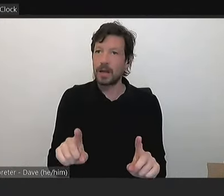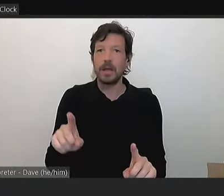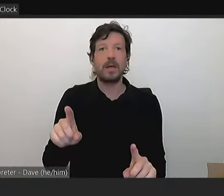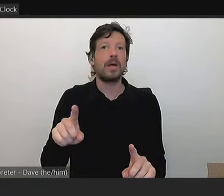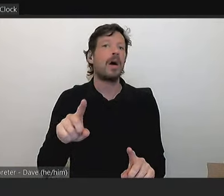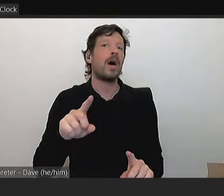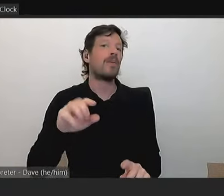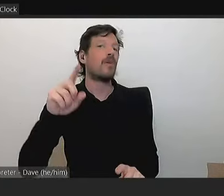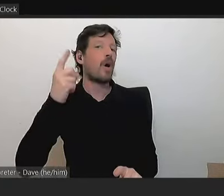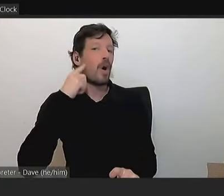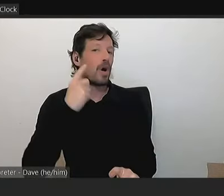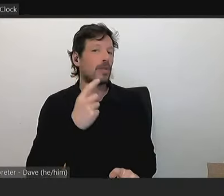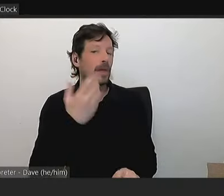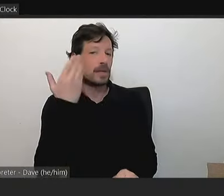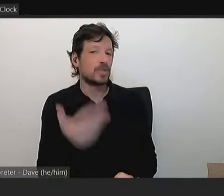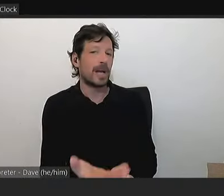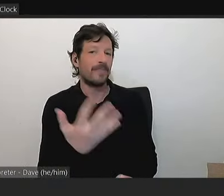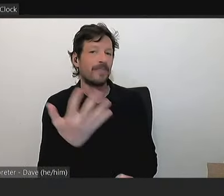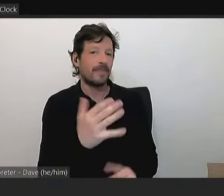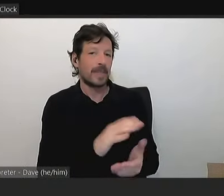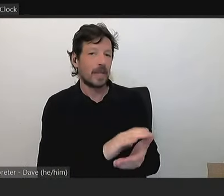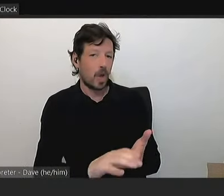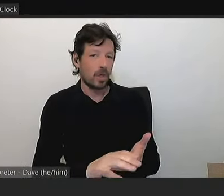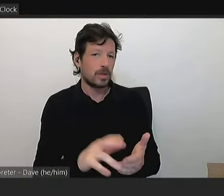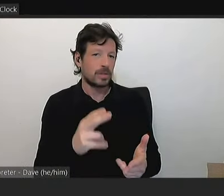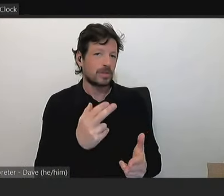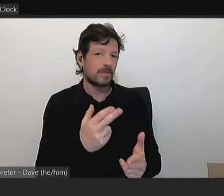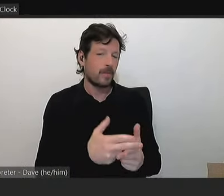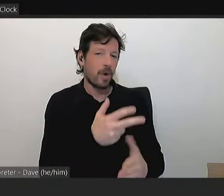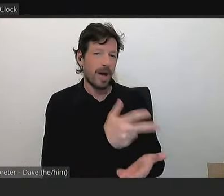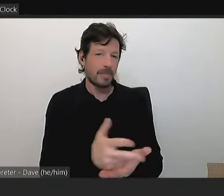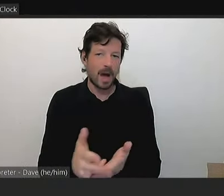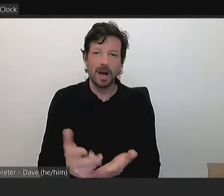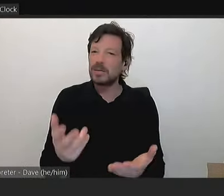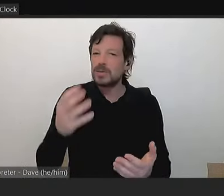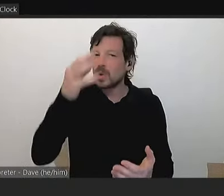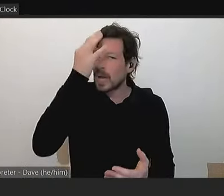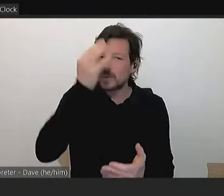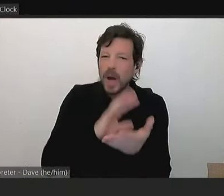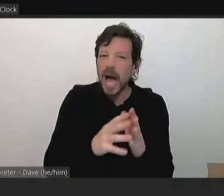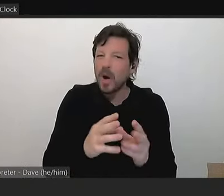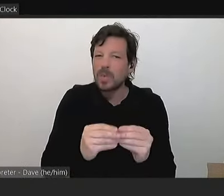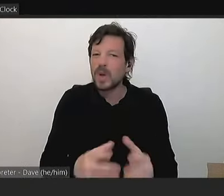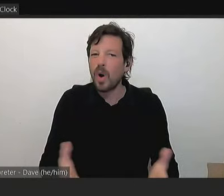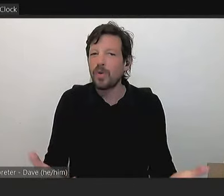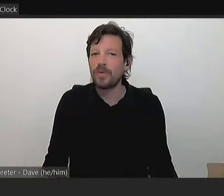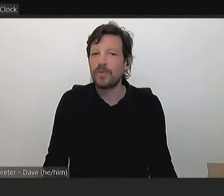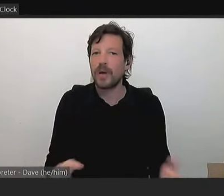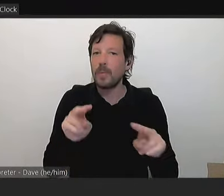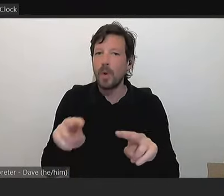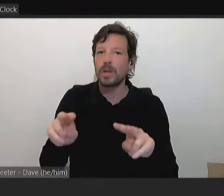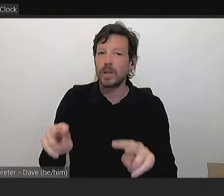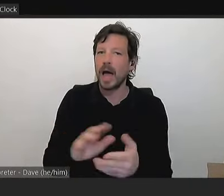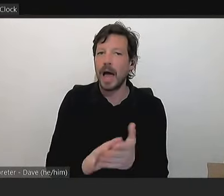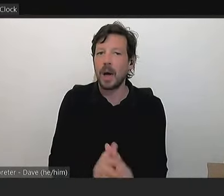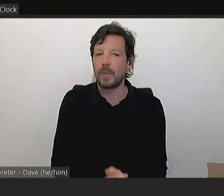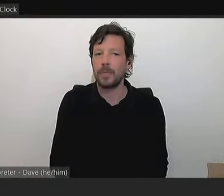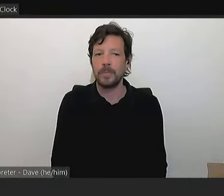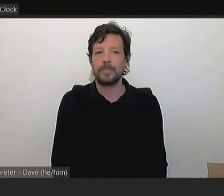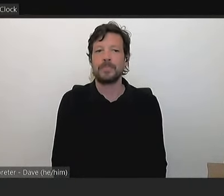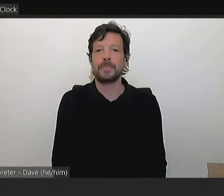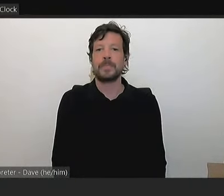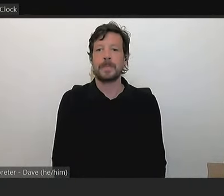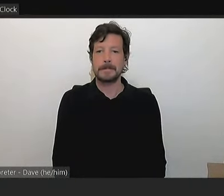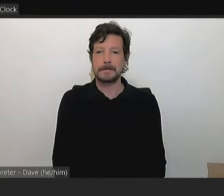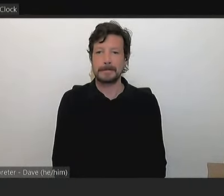for car parking spaces. How will Council resolve this matter and continue to monitor it? So, I'll take those questions